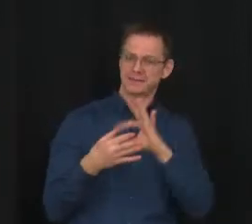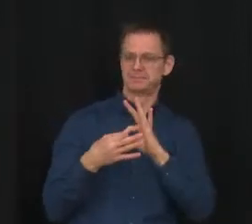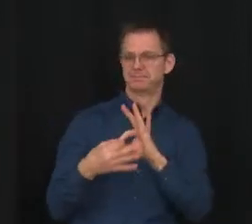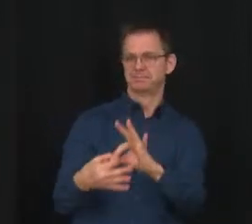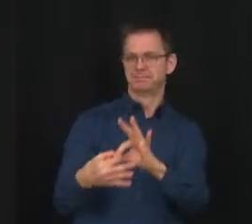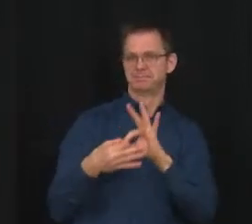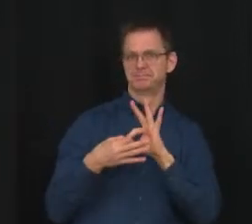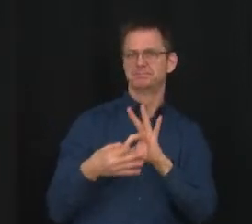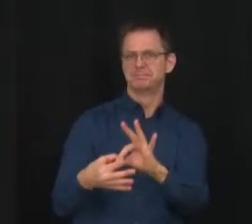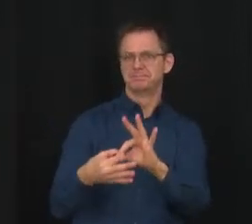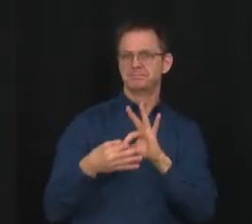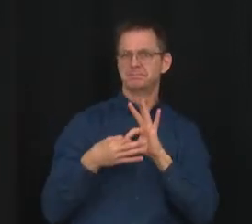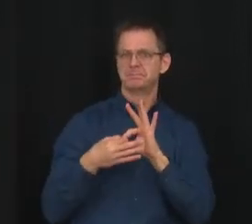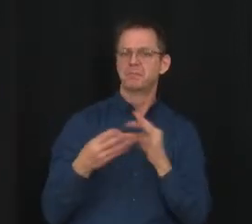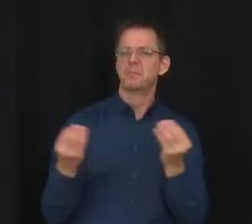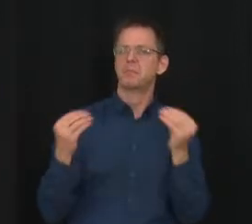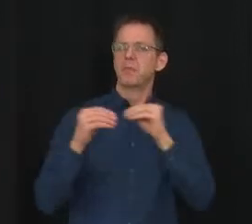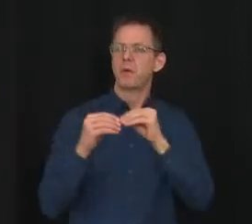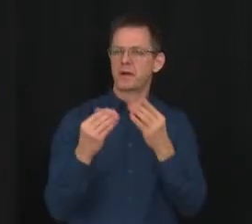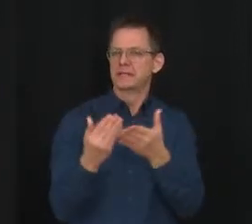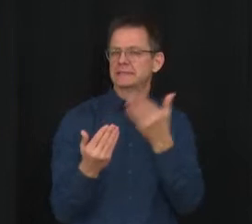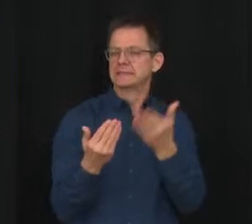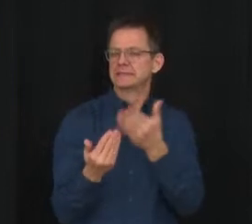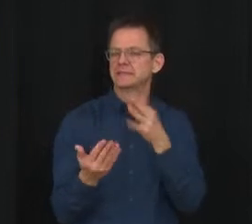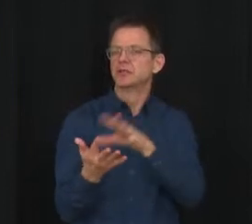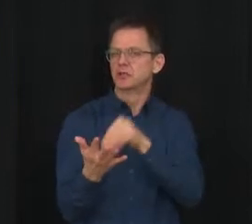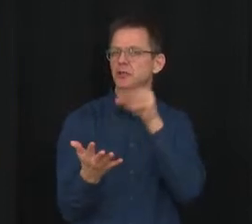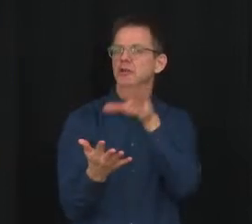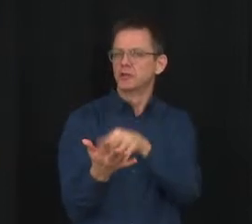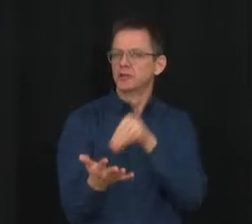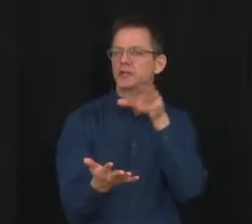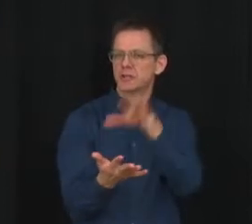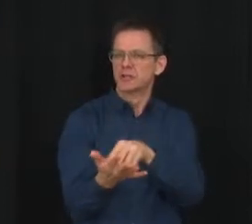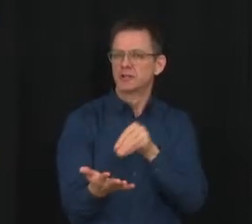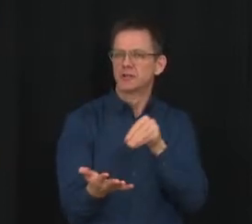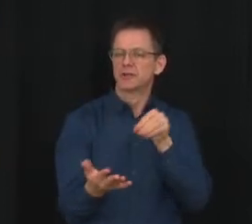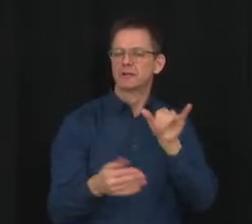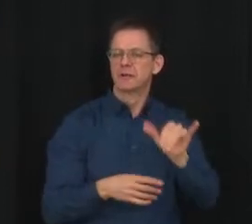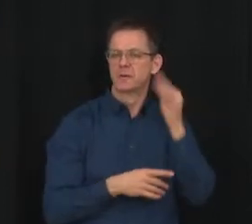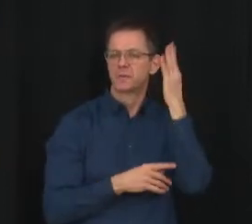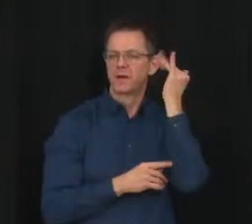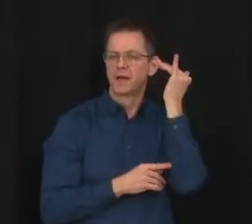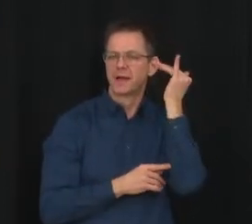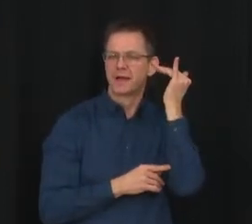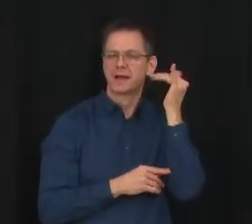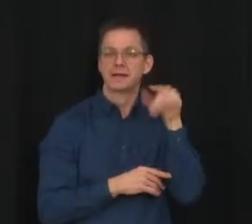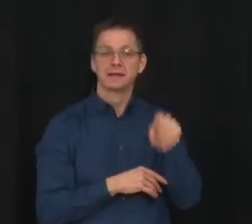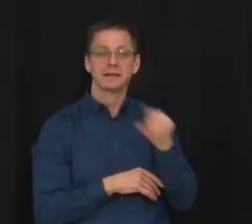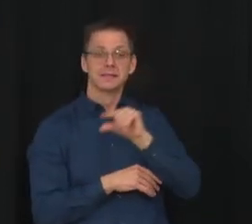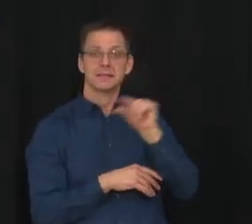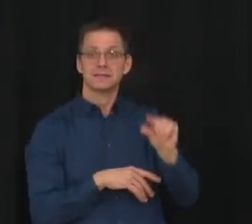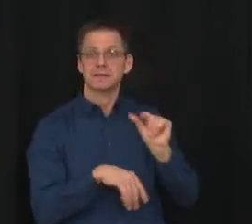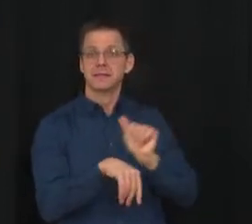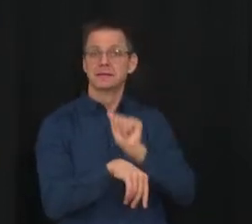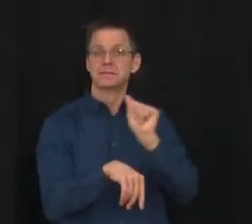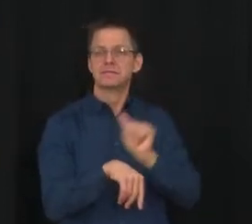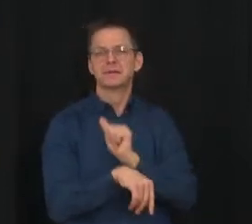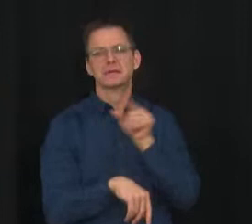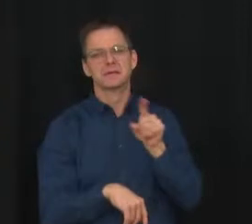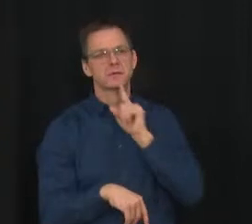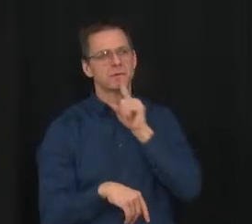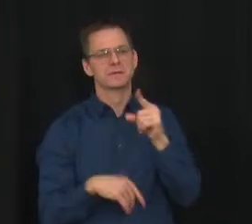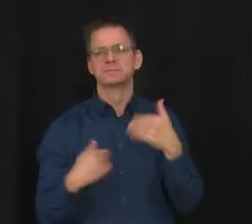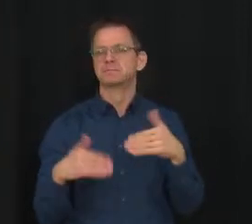school in person. This is why Alberta's government has placed such a high priority on safe in-classroom